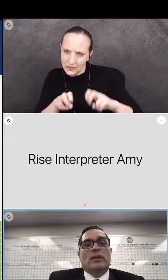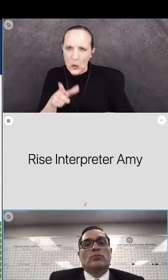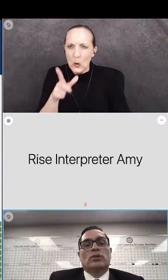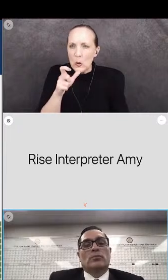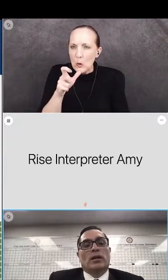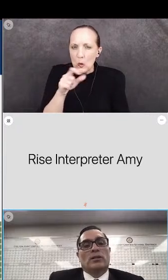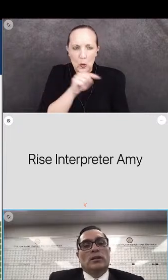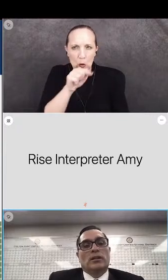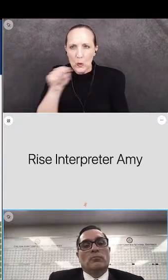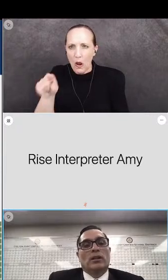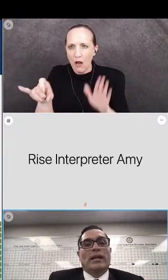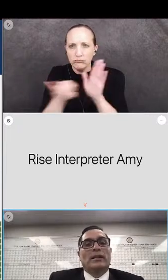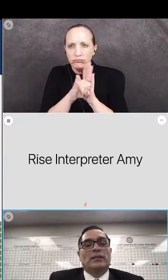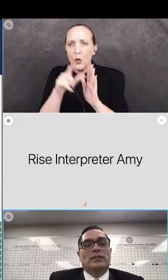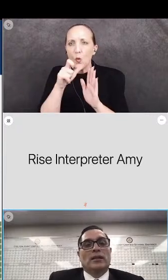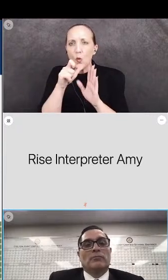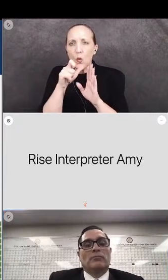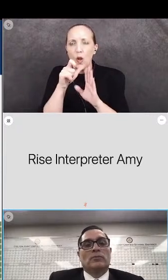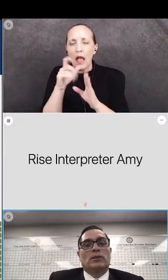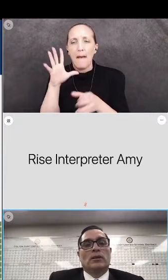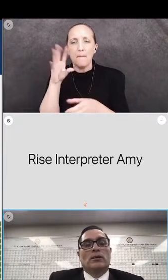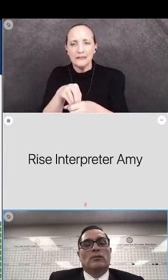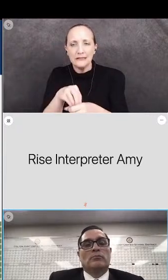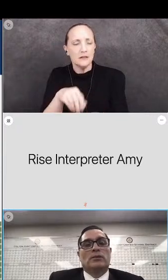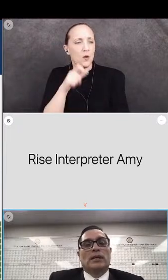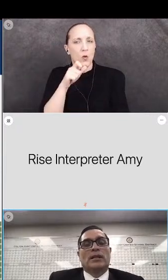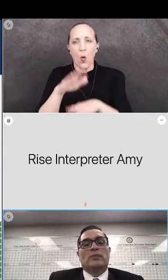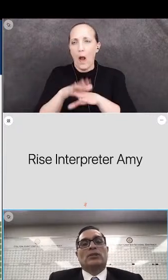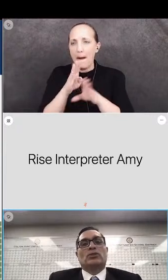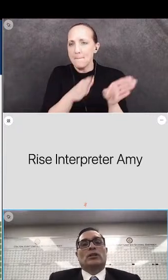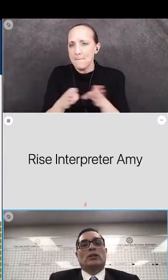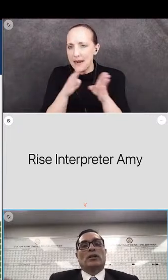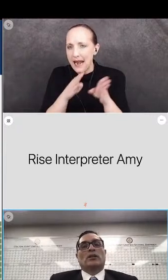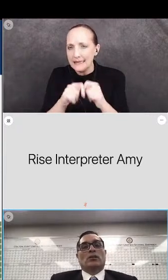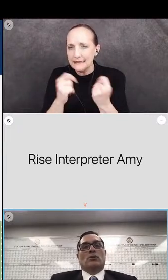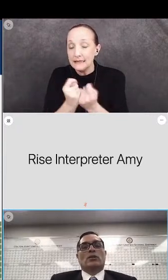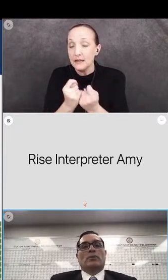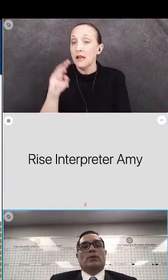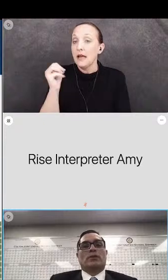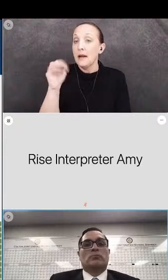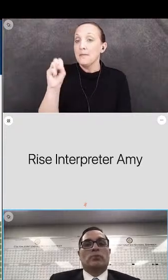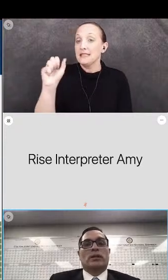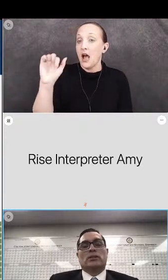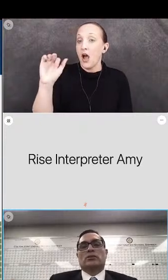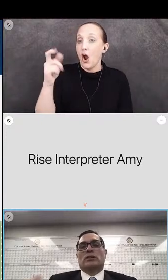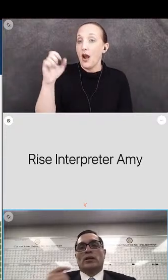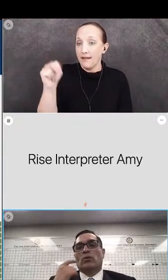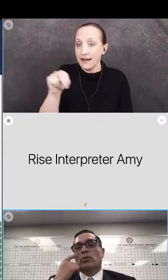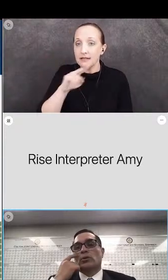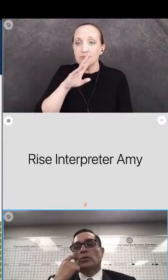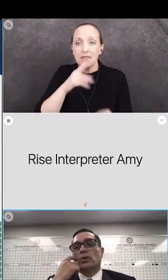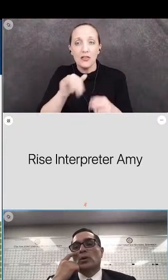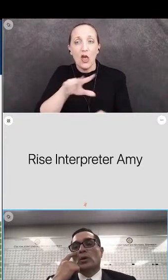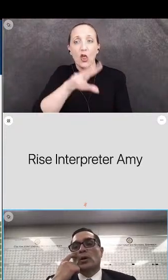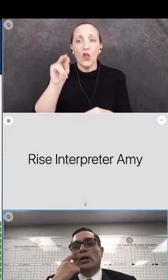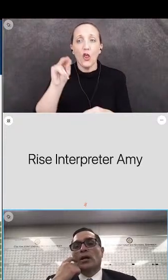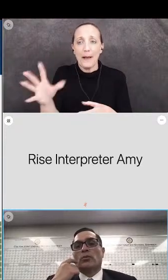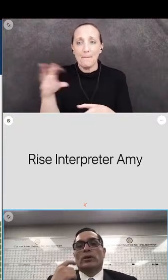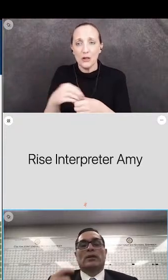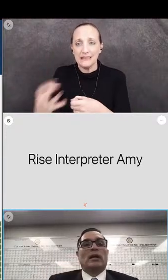participate, who's going to be on the planning team. Ms. Adegui mentioned the 30 participants and the stakeholders.